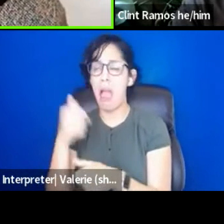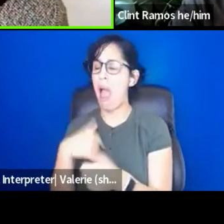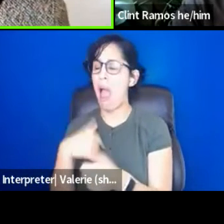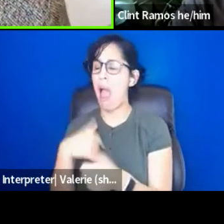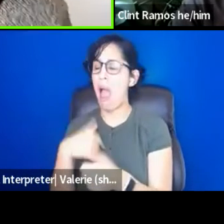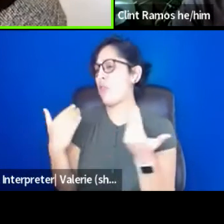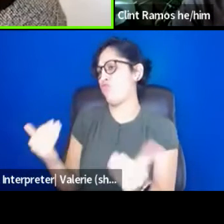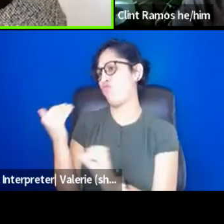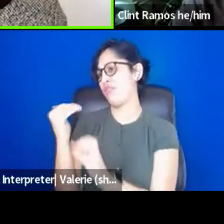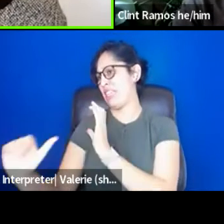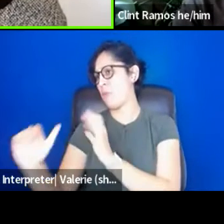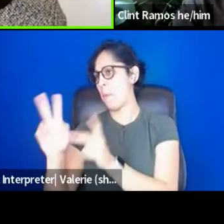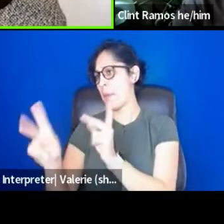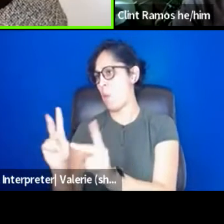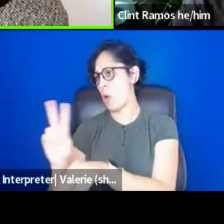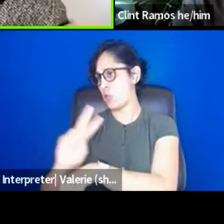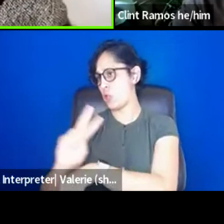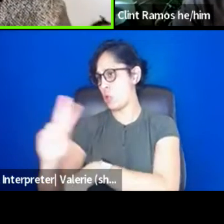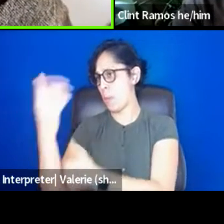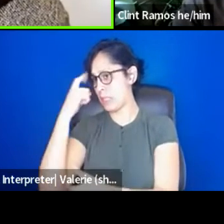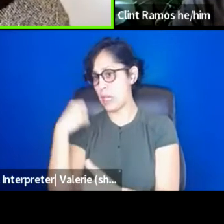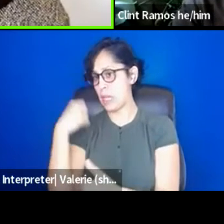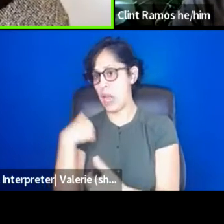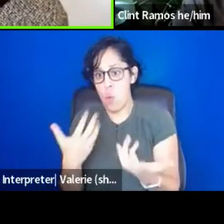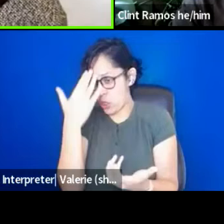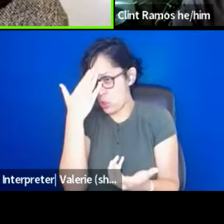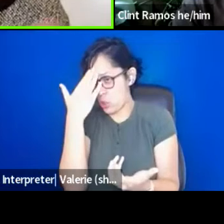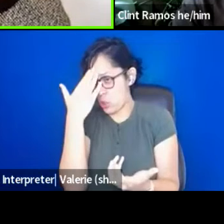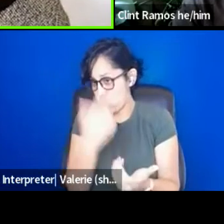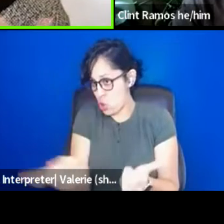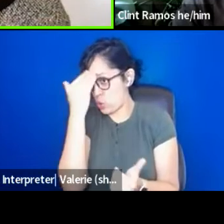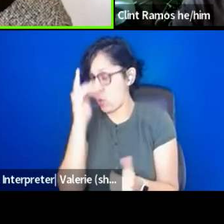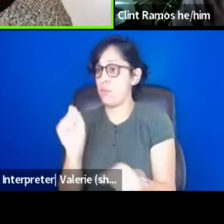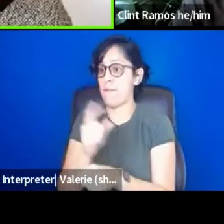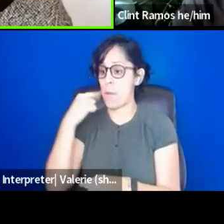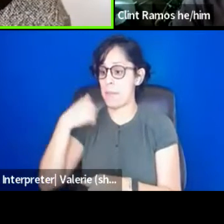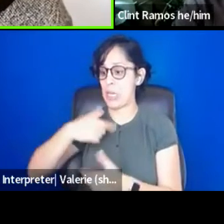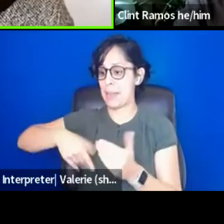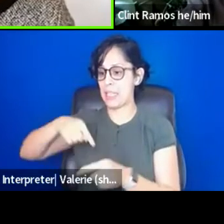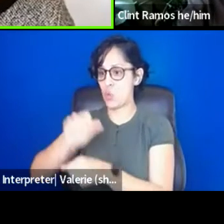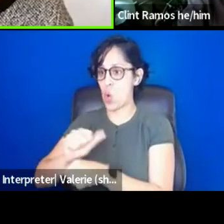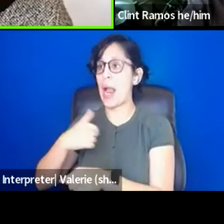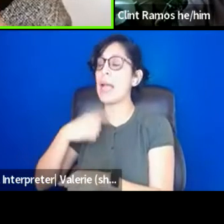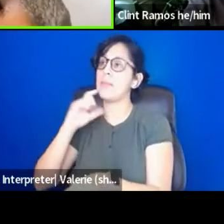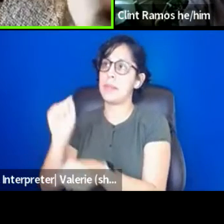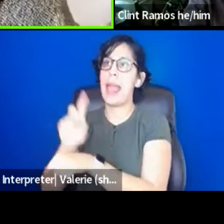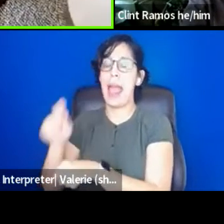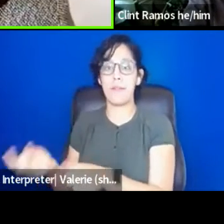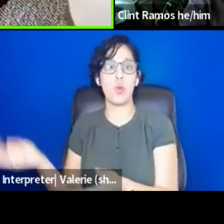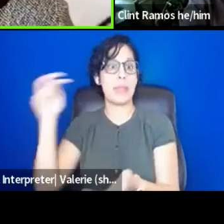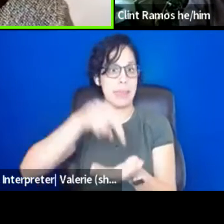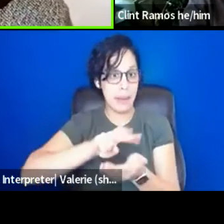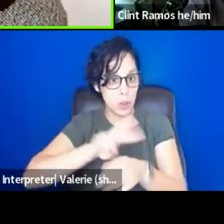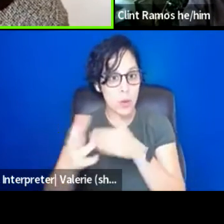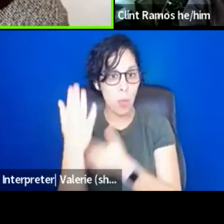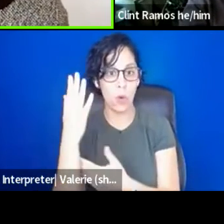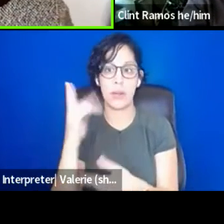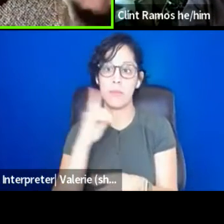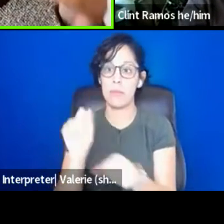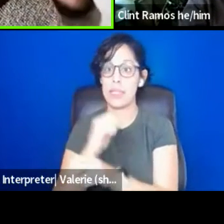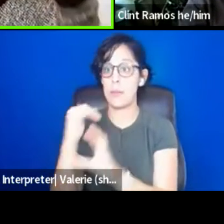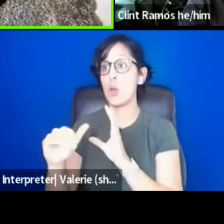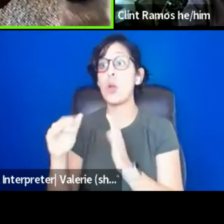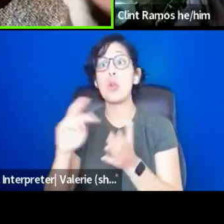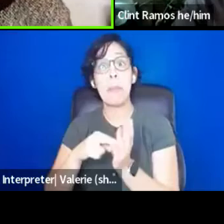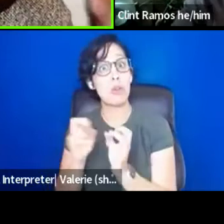like, I actually want you all to know that in order for me to do this work, I have to be up at 2 in the morning to make that thing happen. So it's okay that you see,